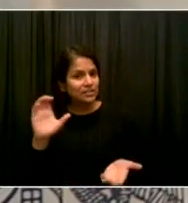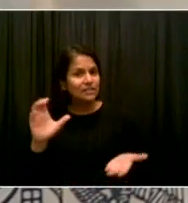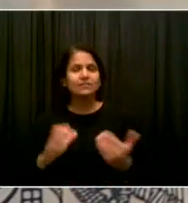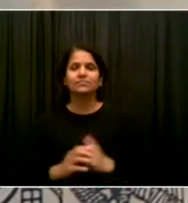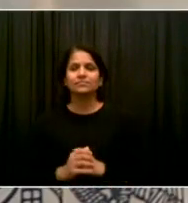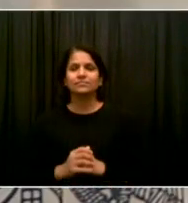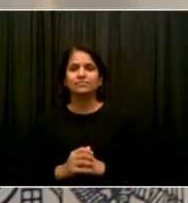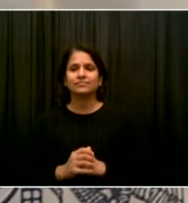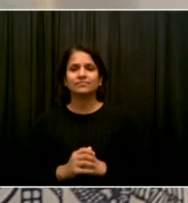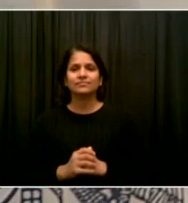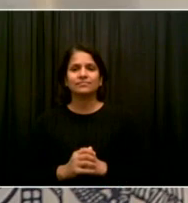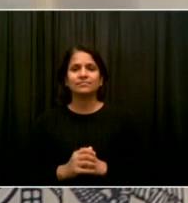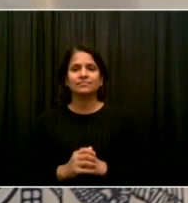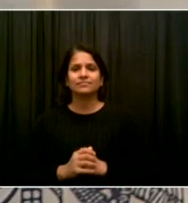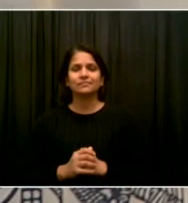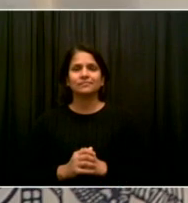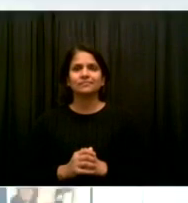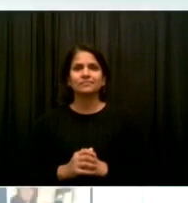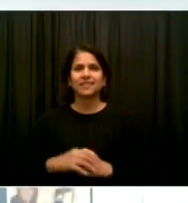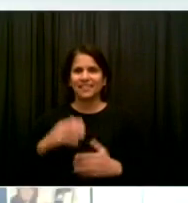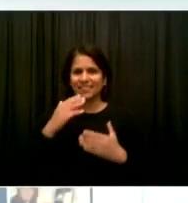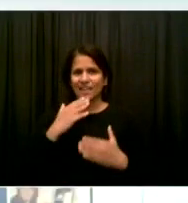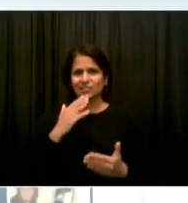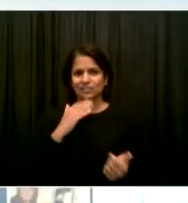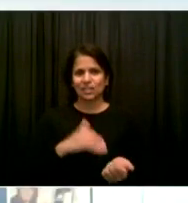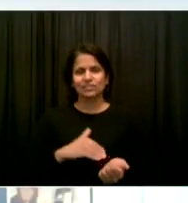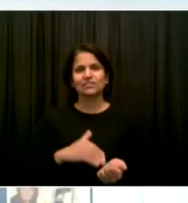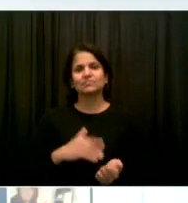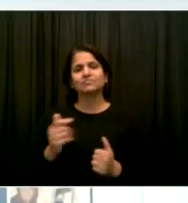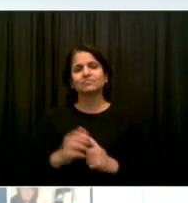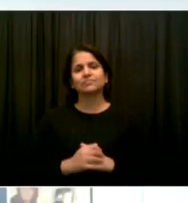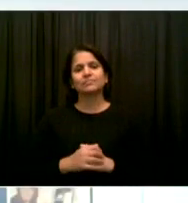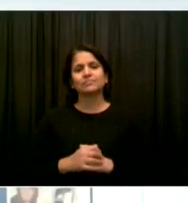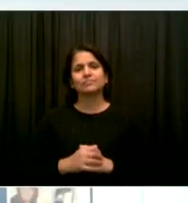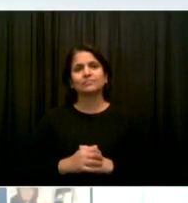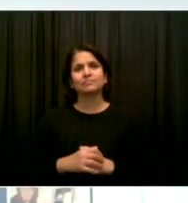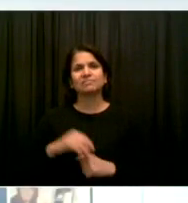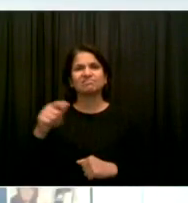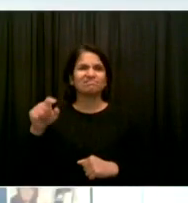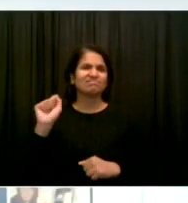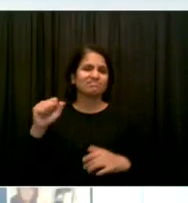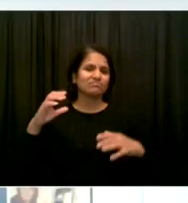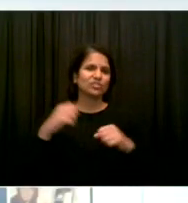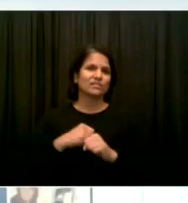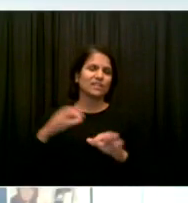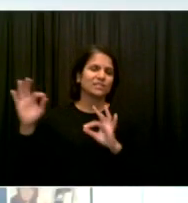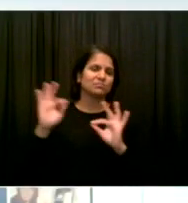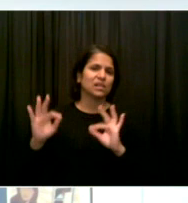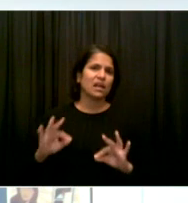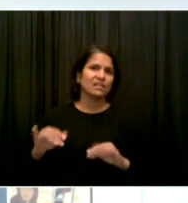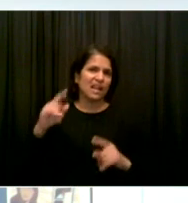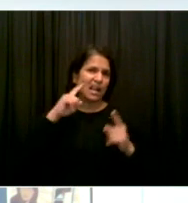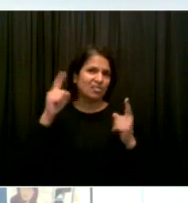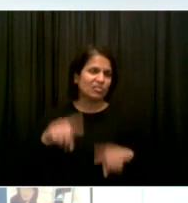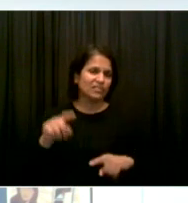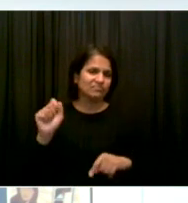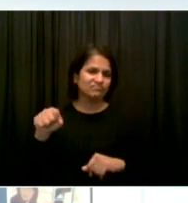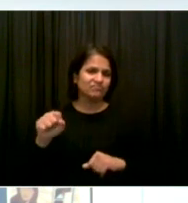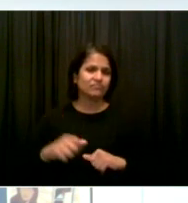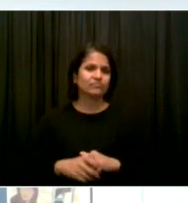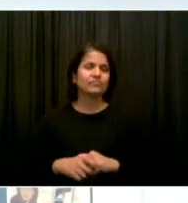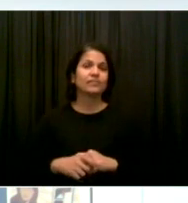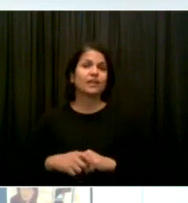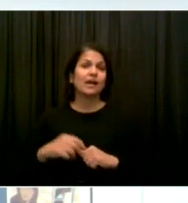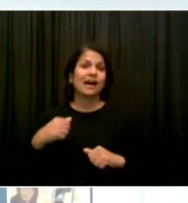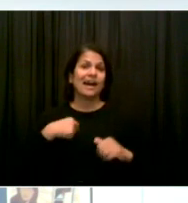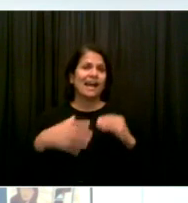Thank you very much, Dr. Chotsky. I agree with the summary that you provided. I'll just briefly make a couple of additional points